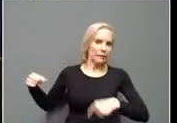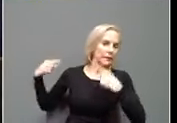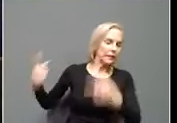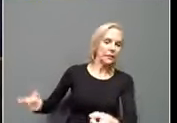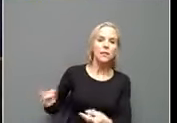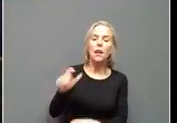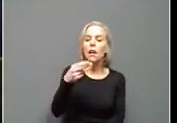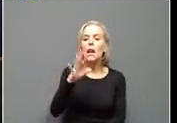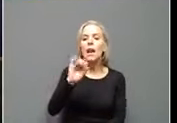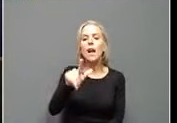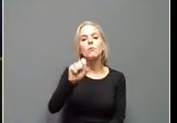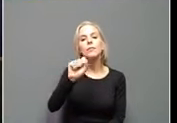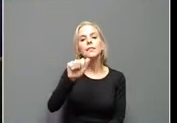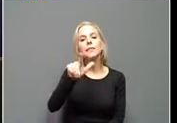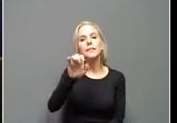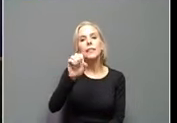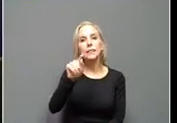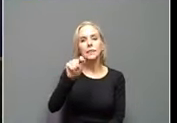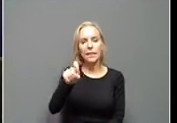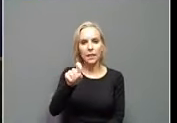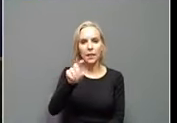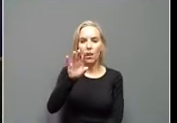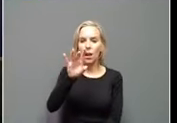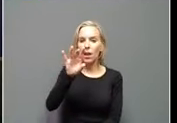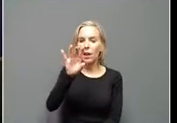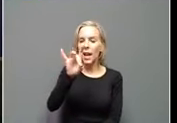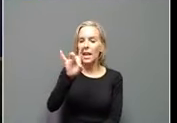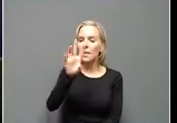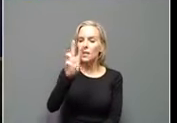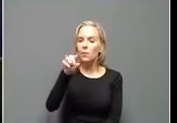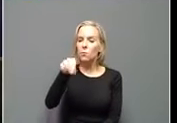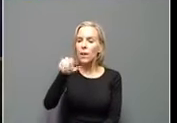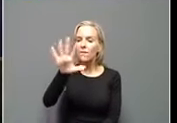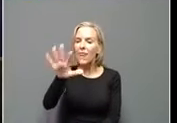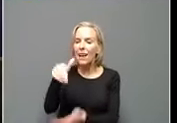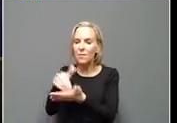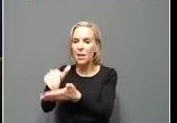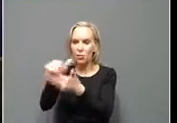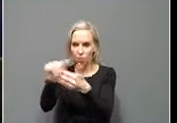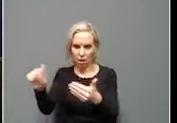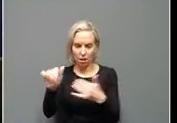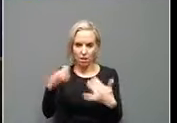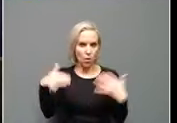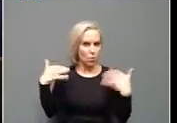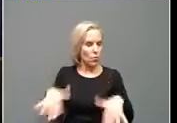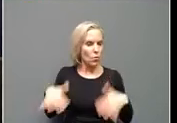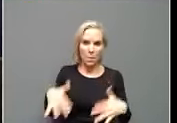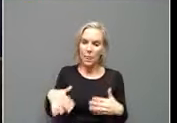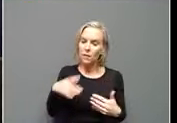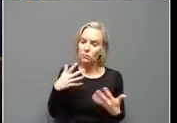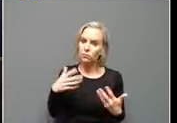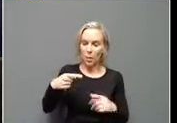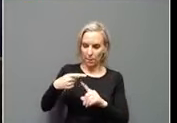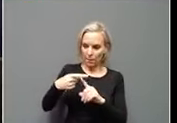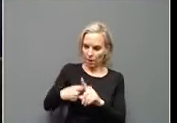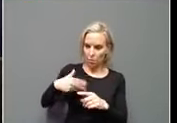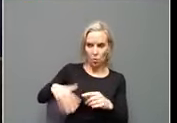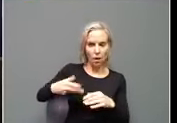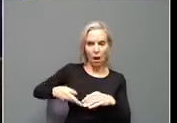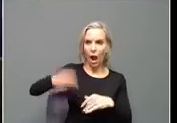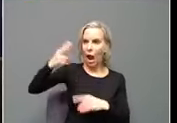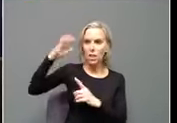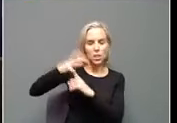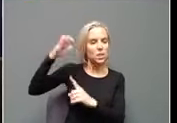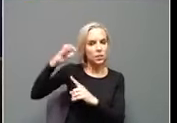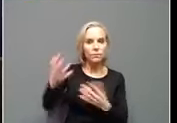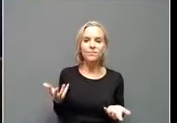tax hit $486.5 million. That is an all-time monthly high. Again,